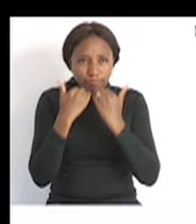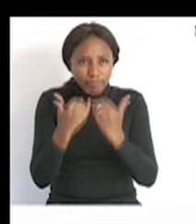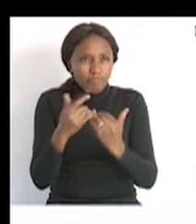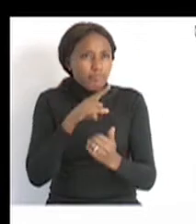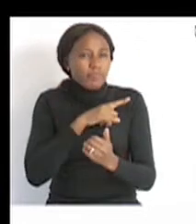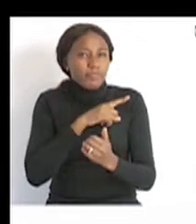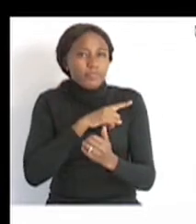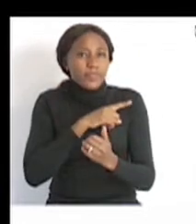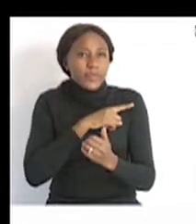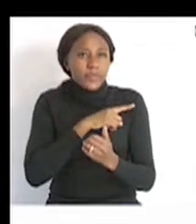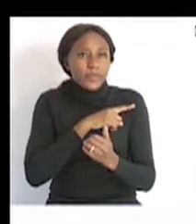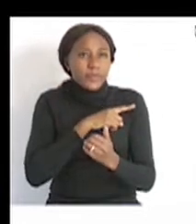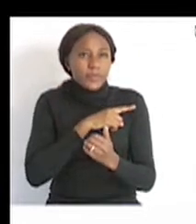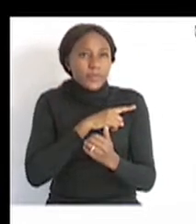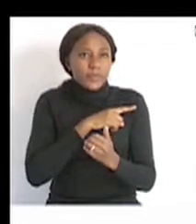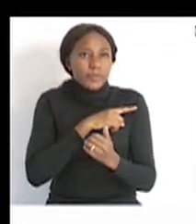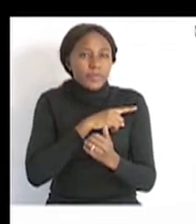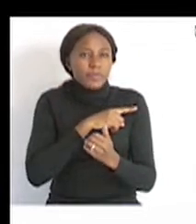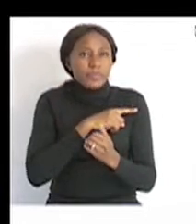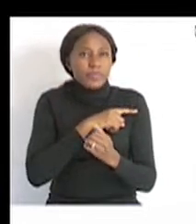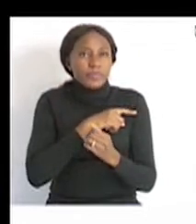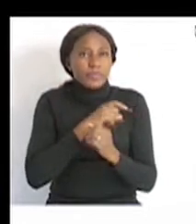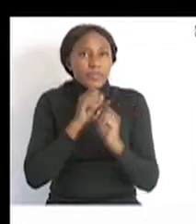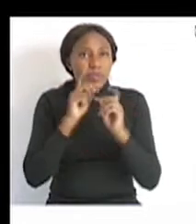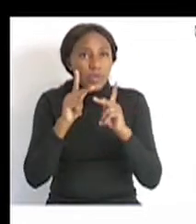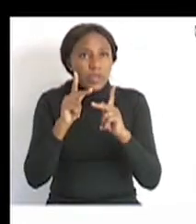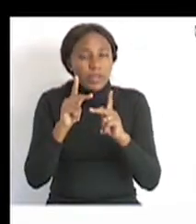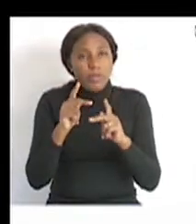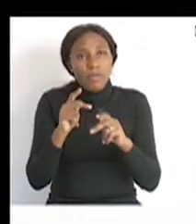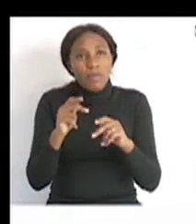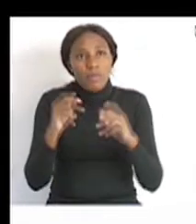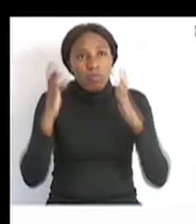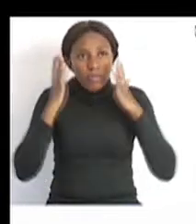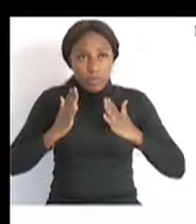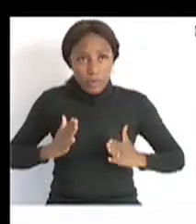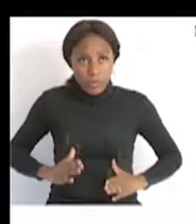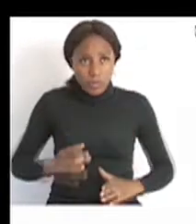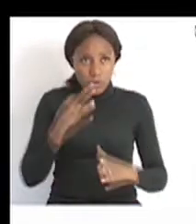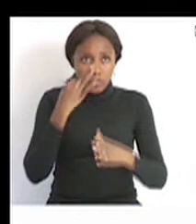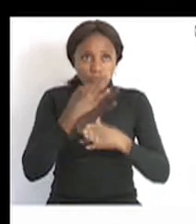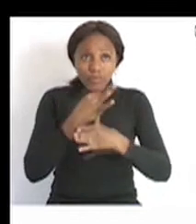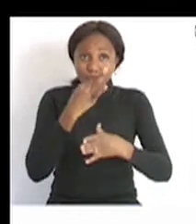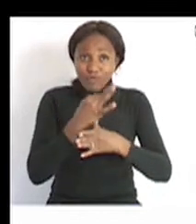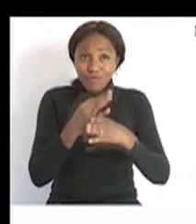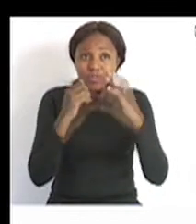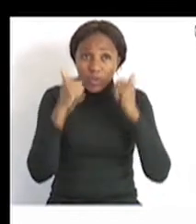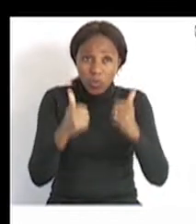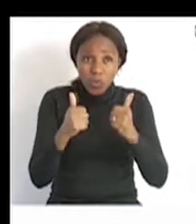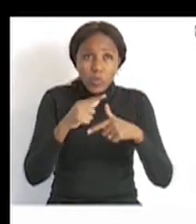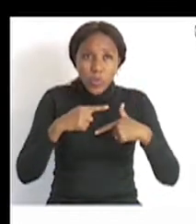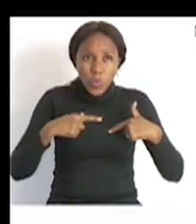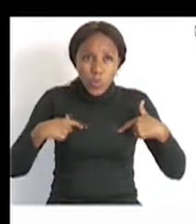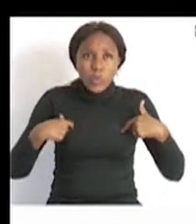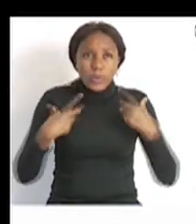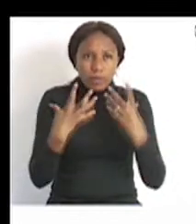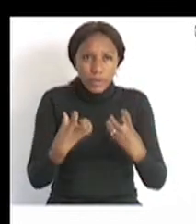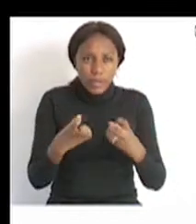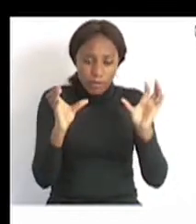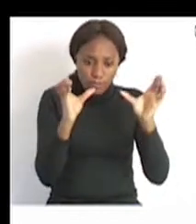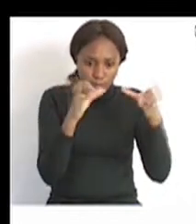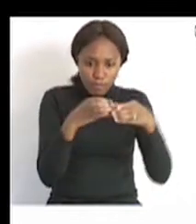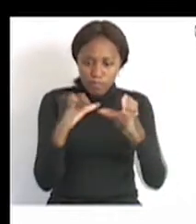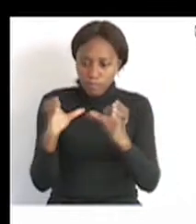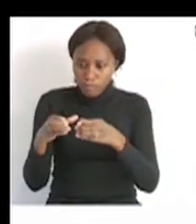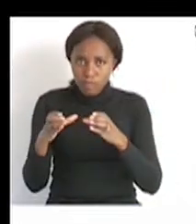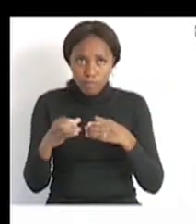some more. So the thing is, for our bodies to function properly, they need all the different types of food. So you can